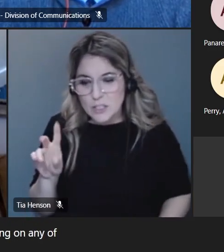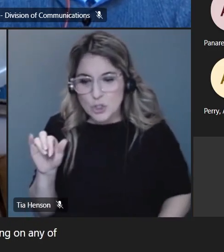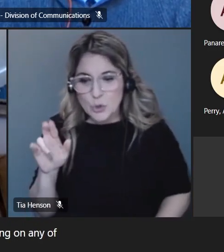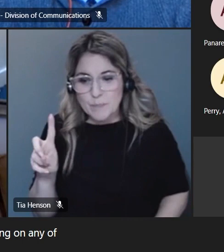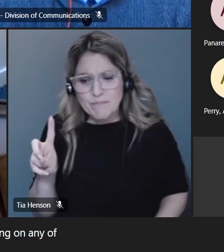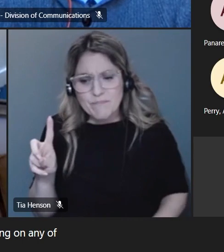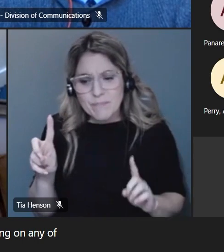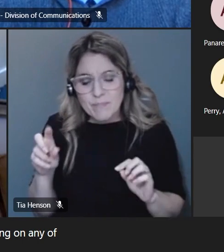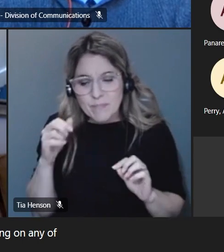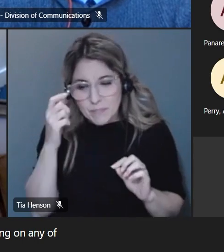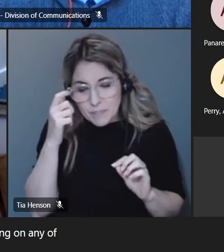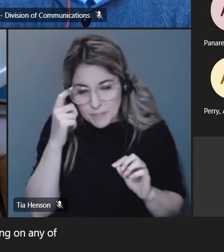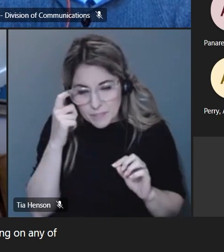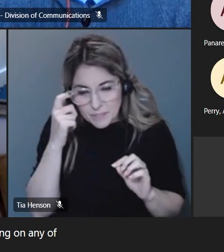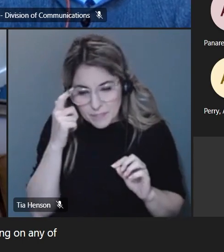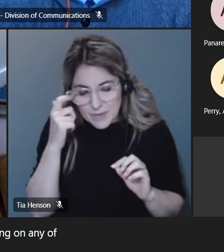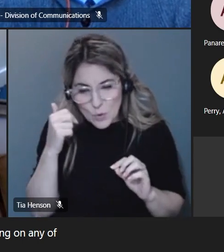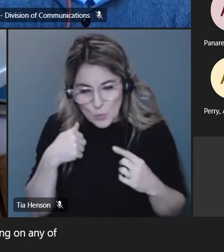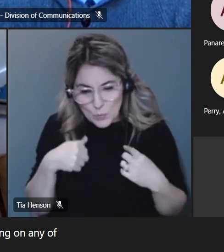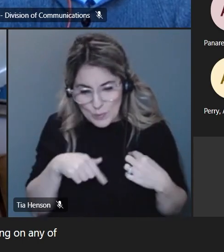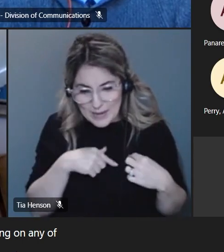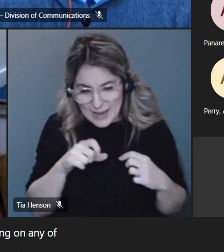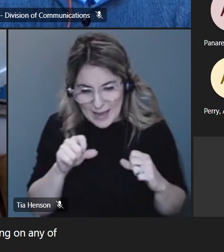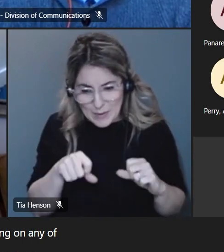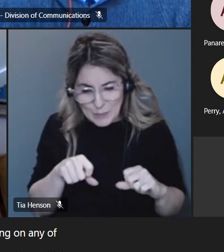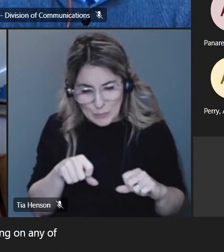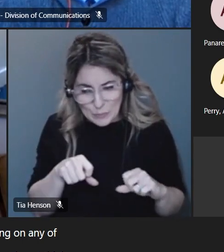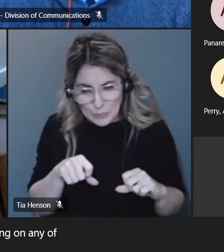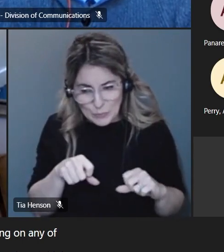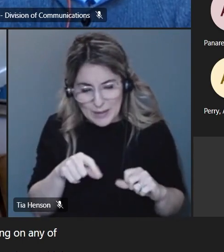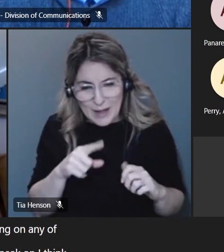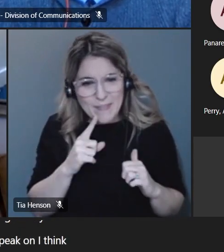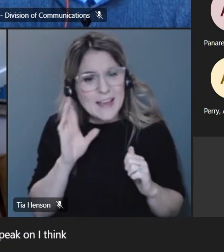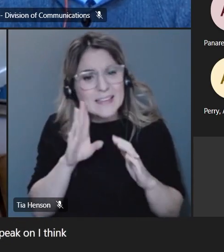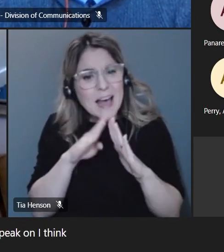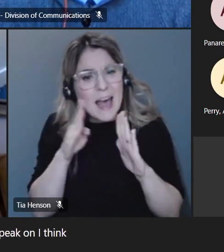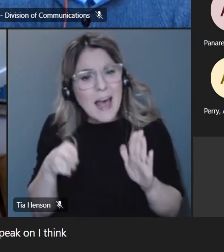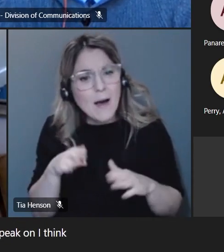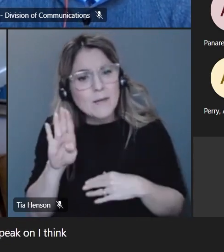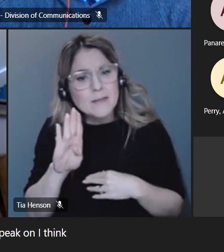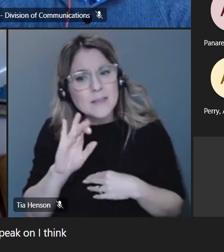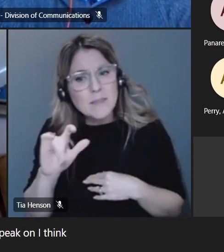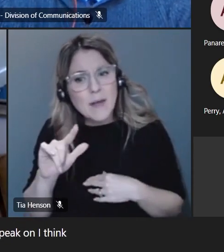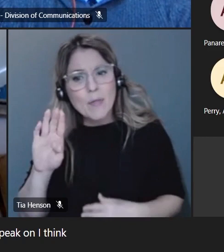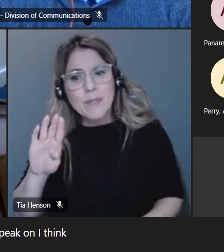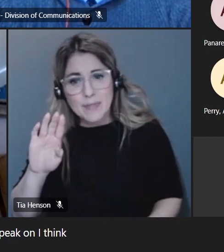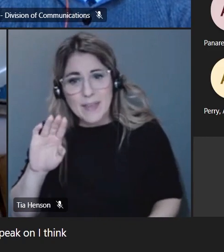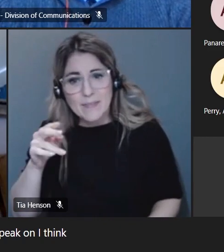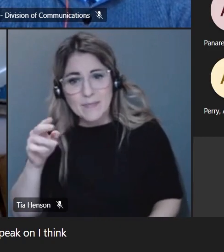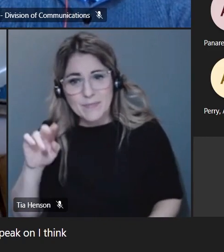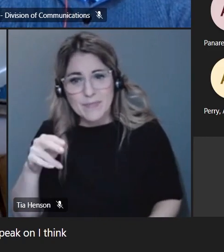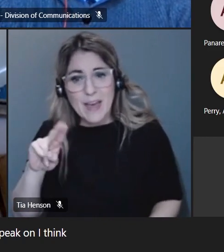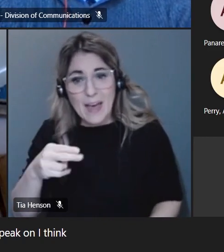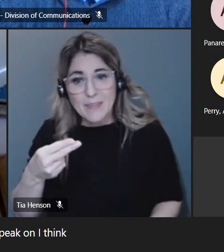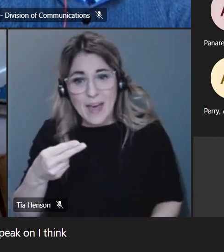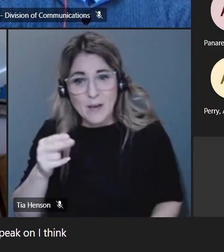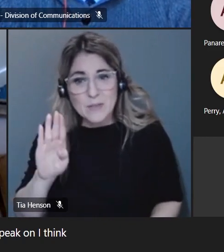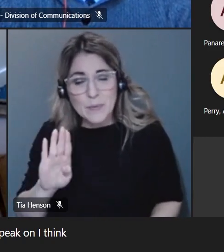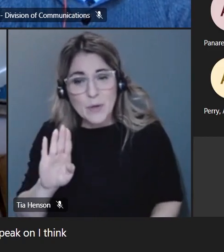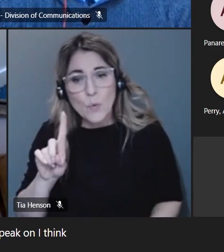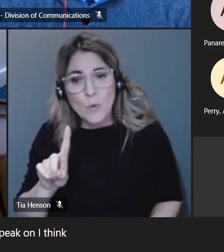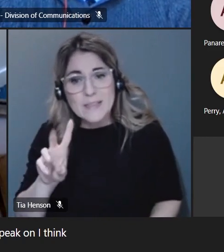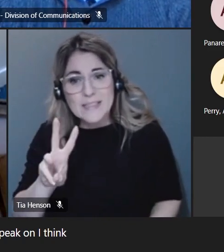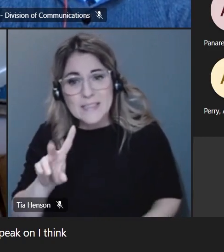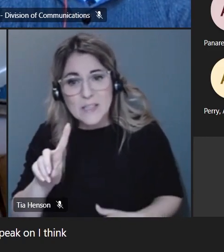we able would we be able to speak on i think it's house bill 161 which is promoting getting